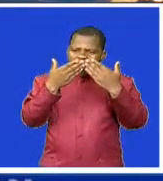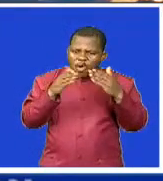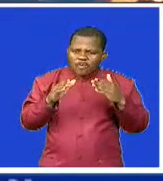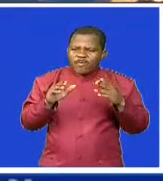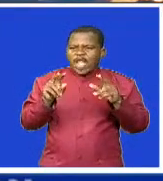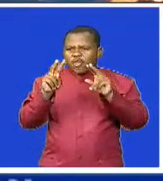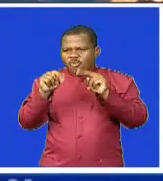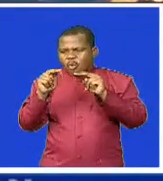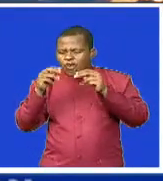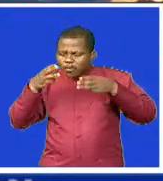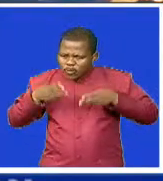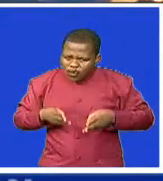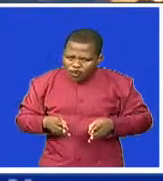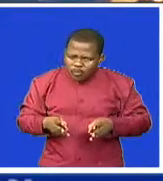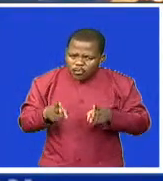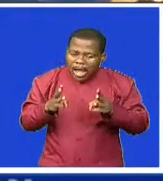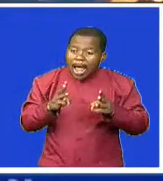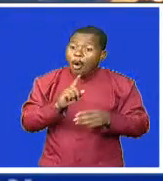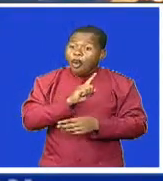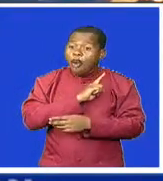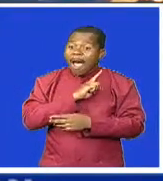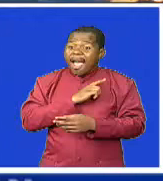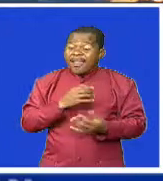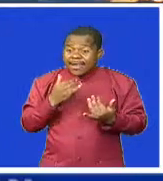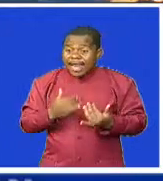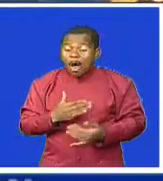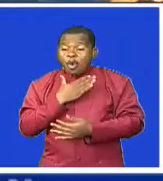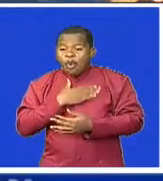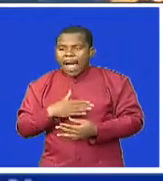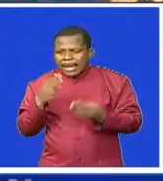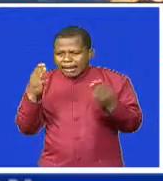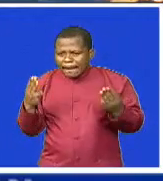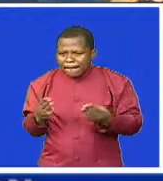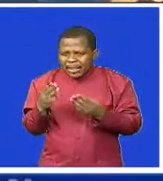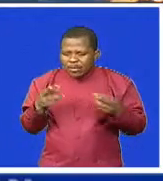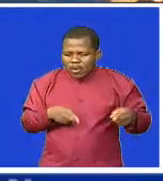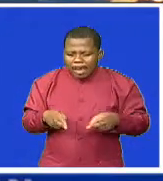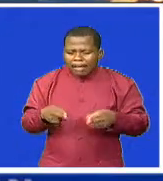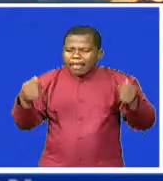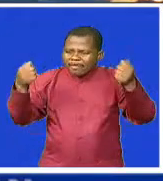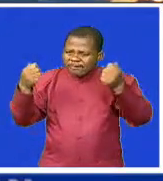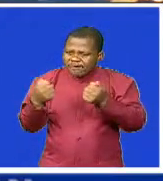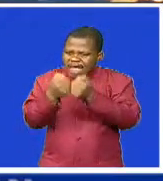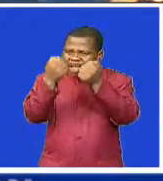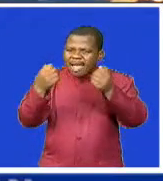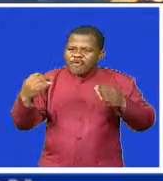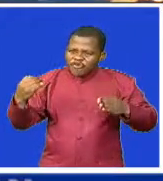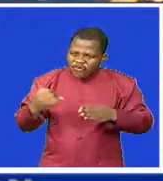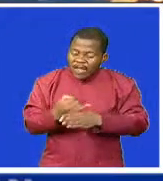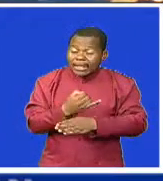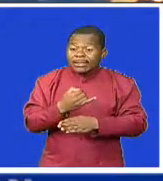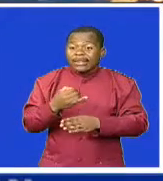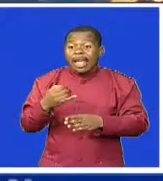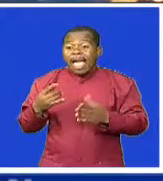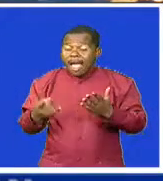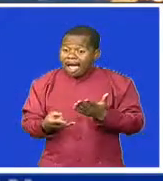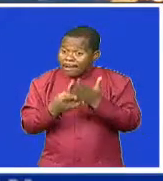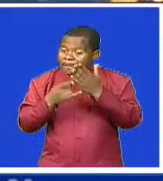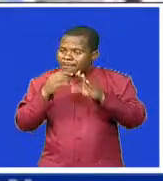strategy under the theme Seamless Bold New Future during a meeting that was held at the MVA offices in Babane.